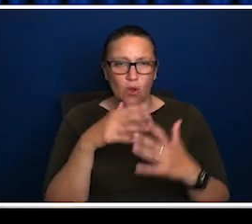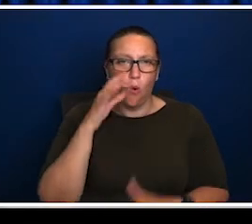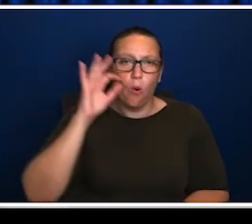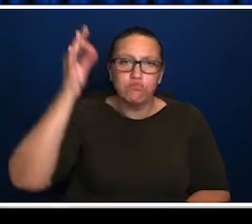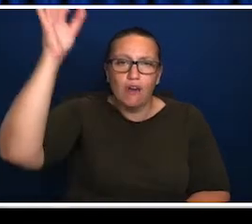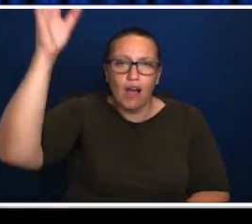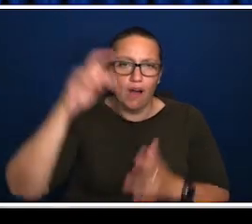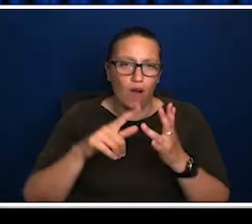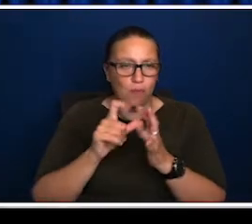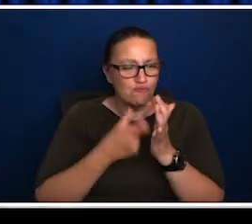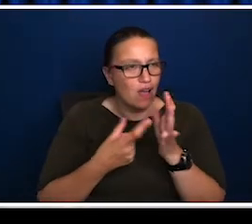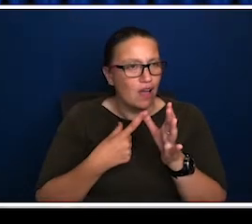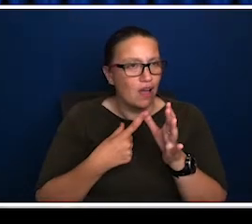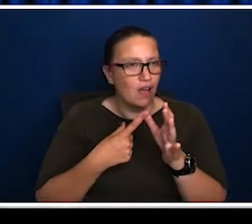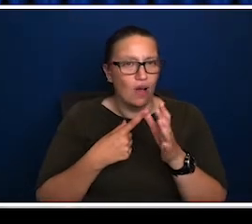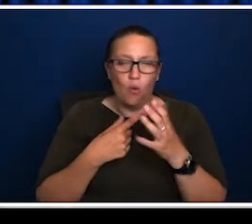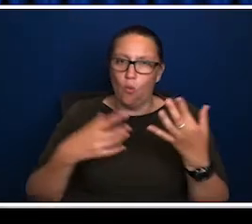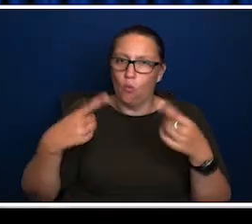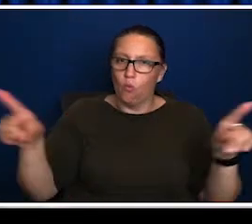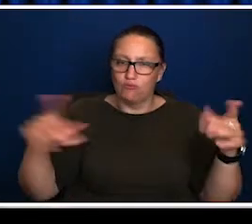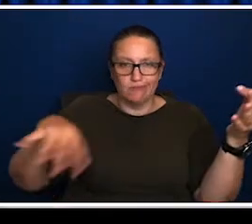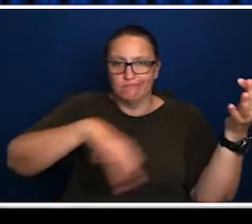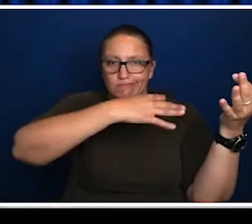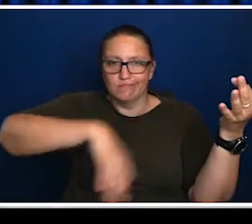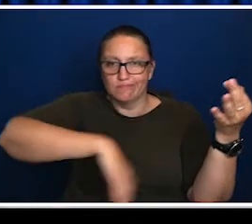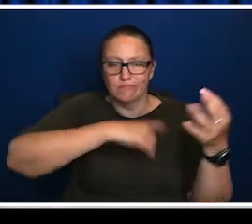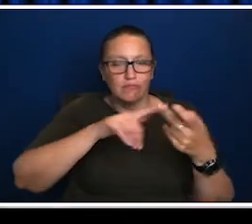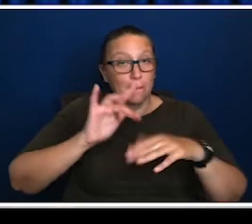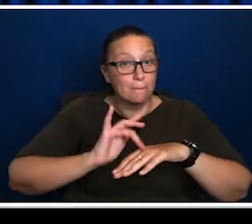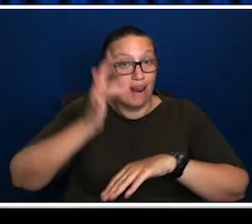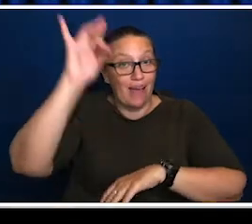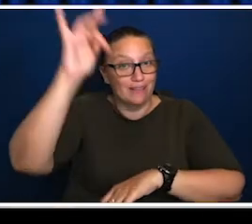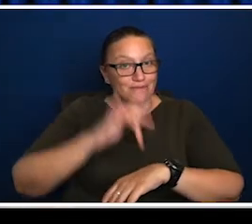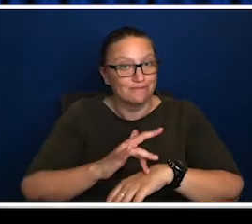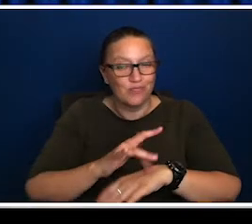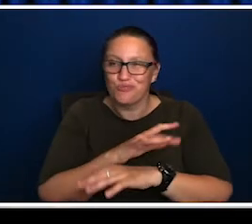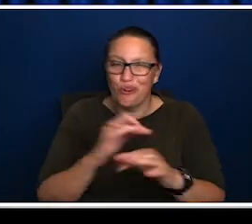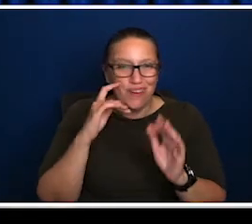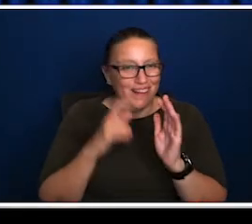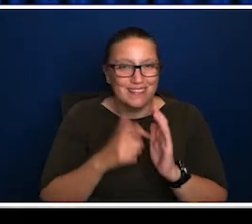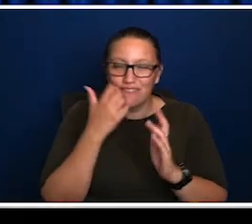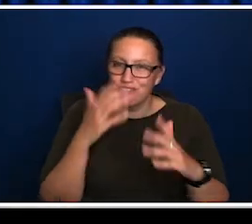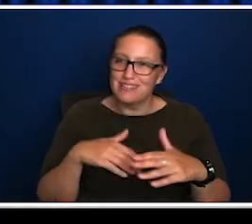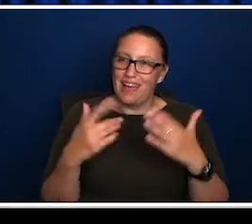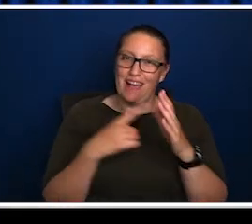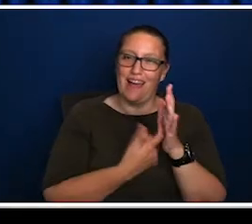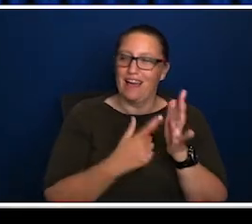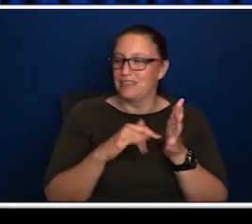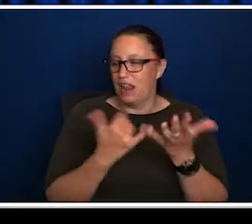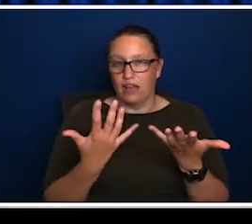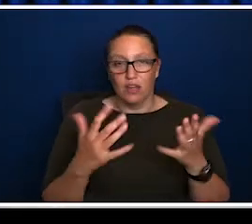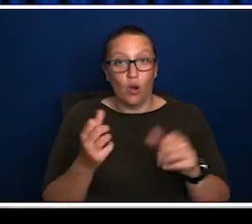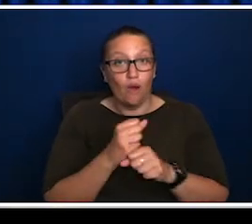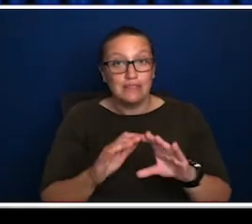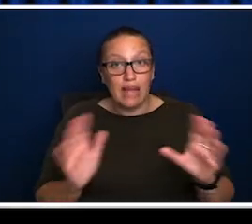is as well. And when people think of art, they tend to think of traditional Western forms, like opera, orchestra, and ballet, and not recognise all